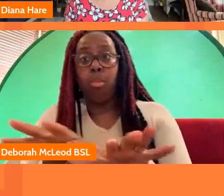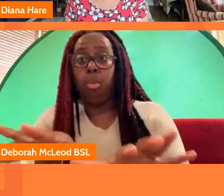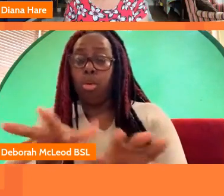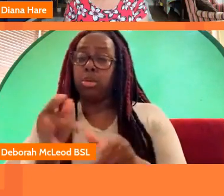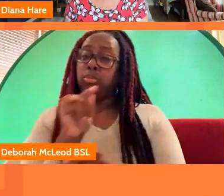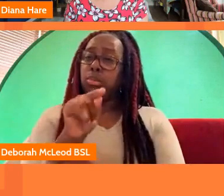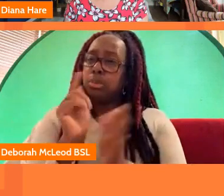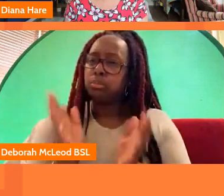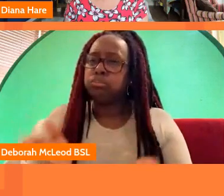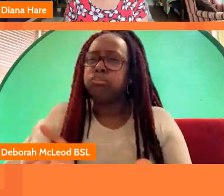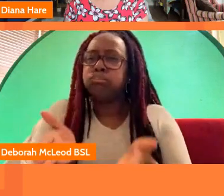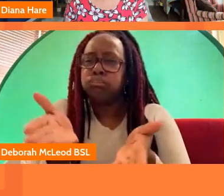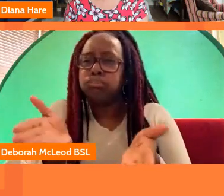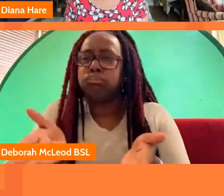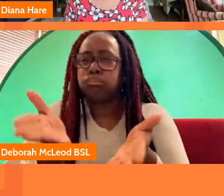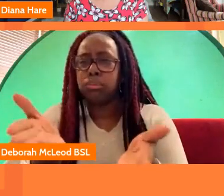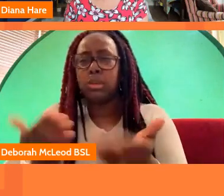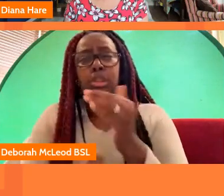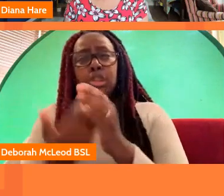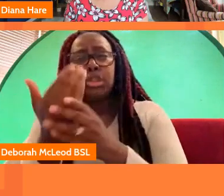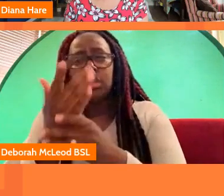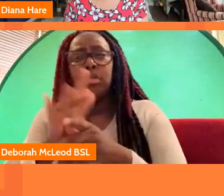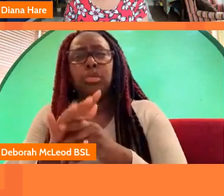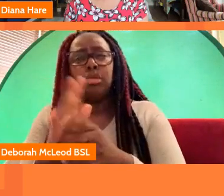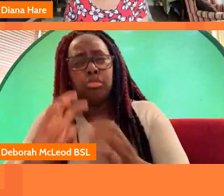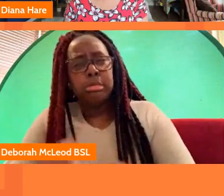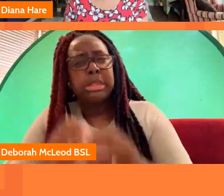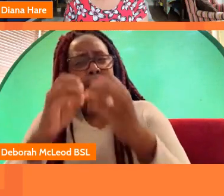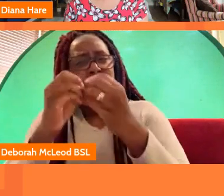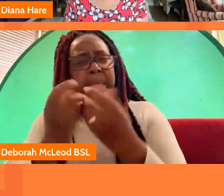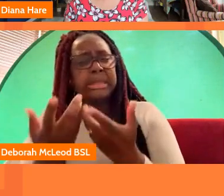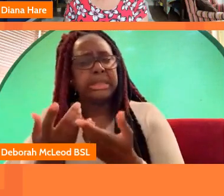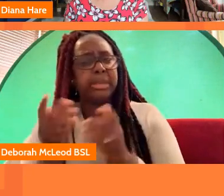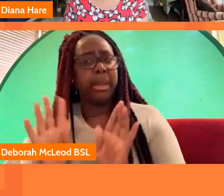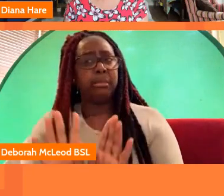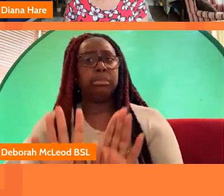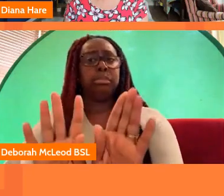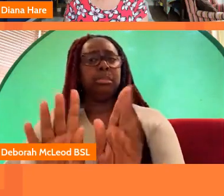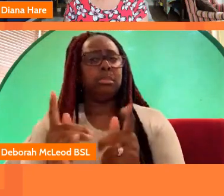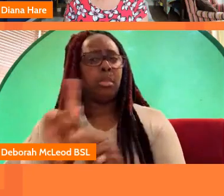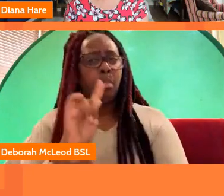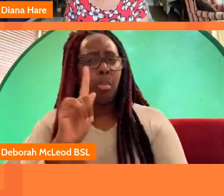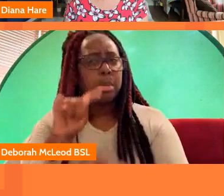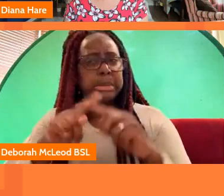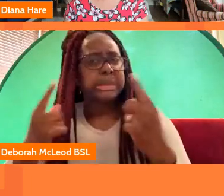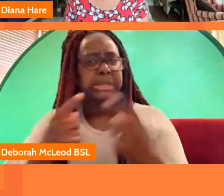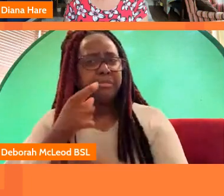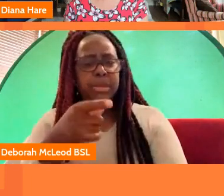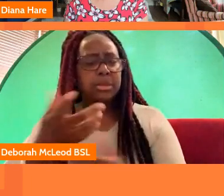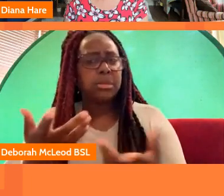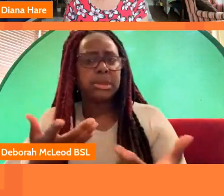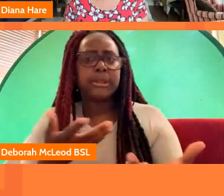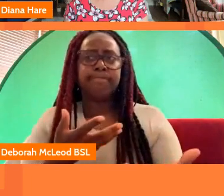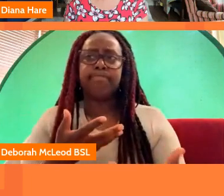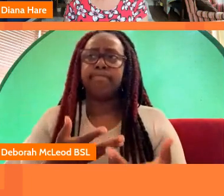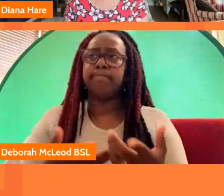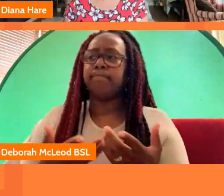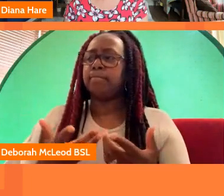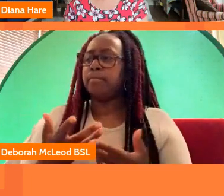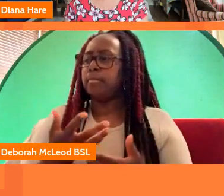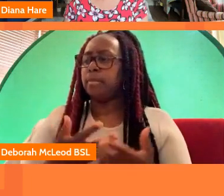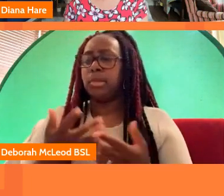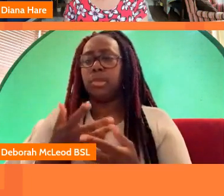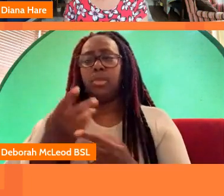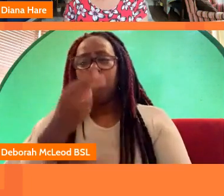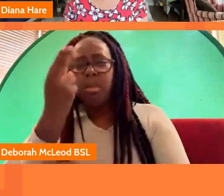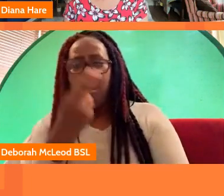push artists forward you know perhaps i just wondered what difference you felt that had made to to the to the